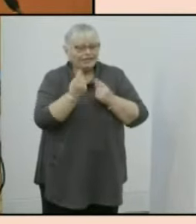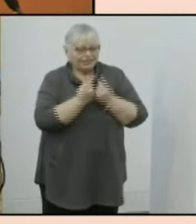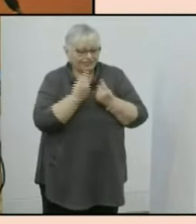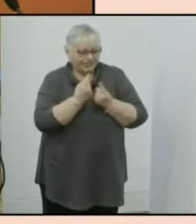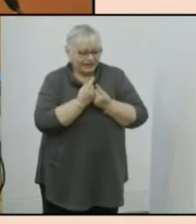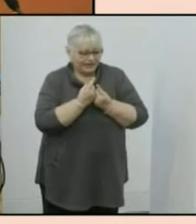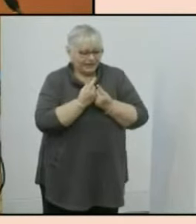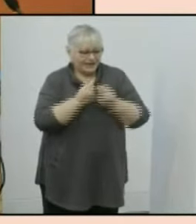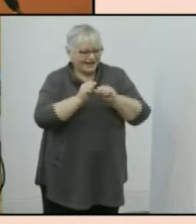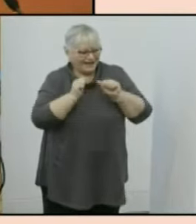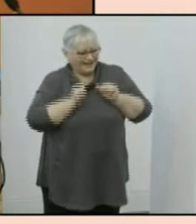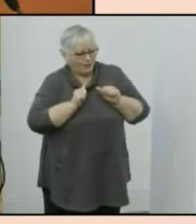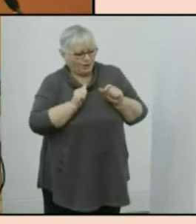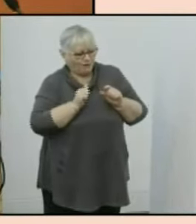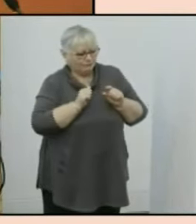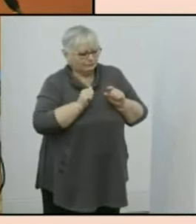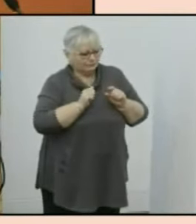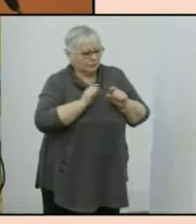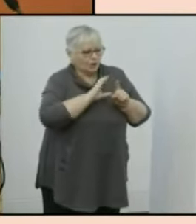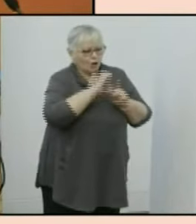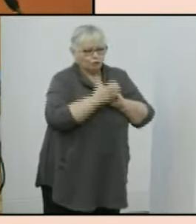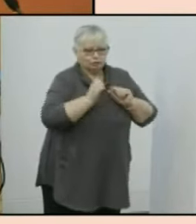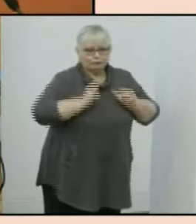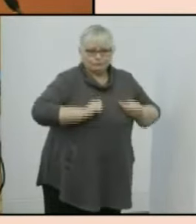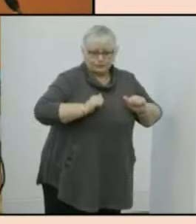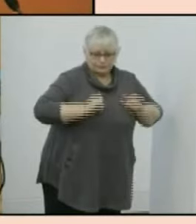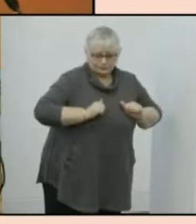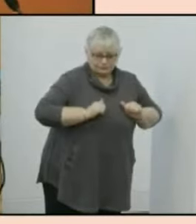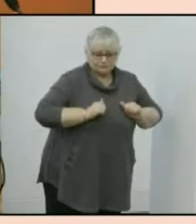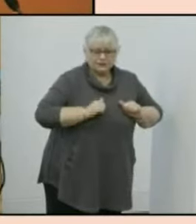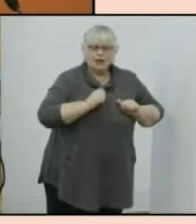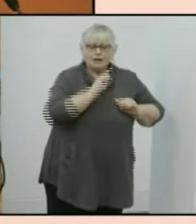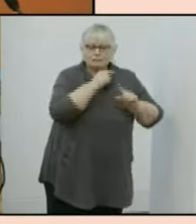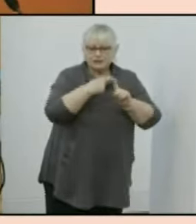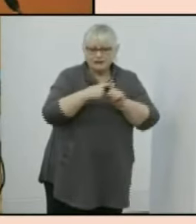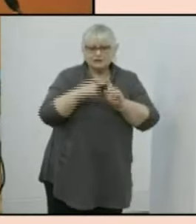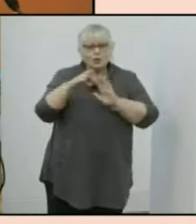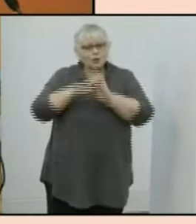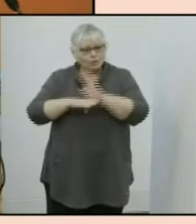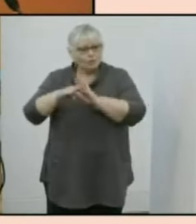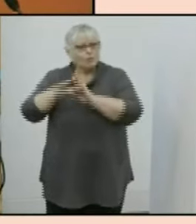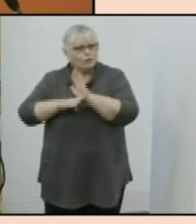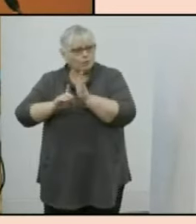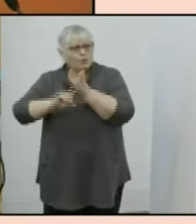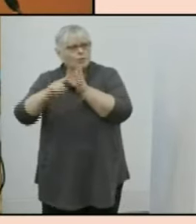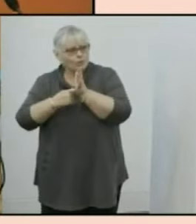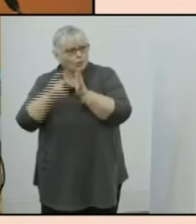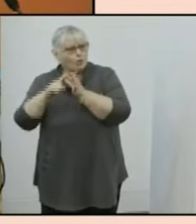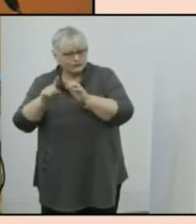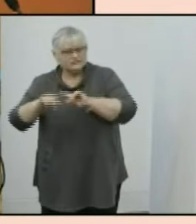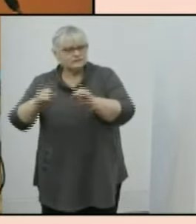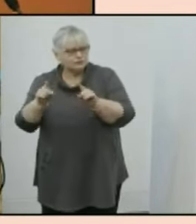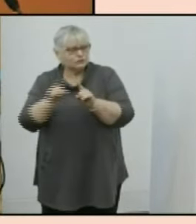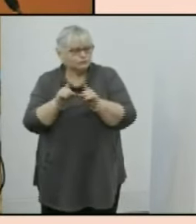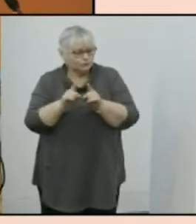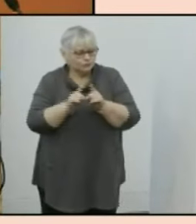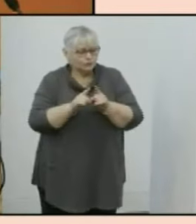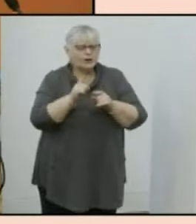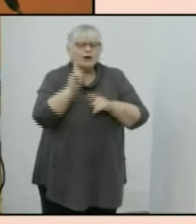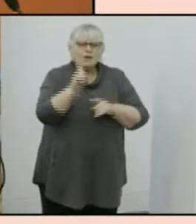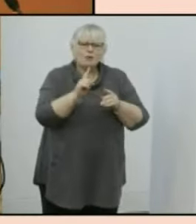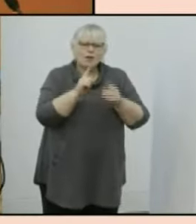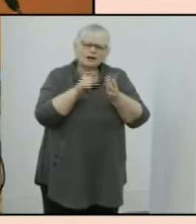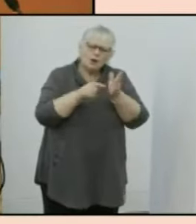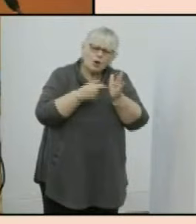know like cultural practice is quite different so is that traditional law but one of the common themes that runs through through that law is that